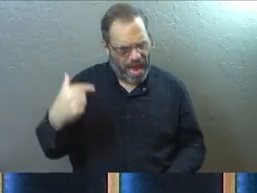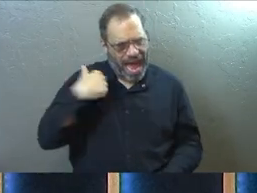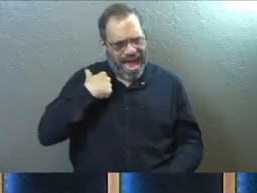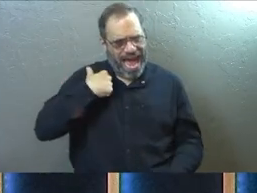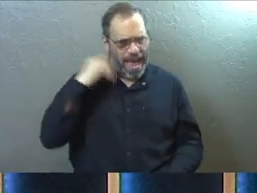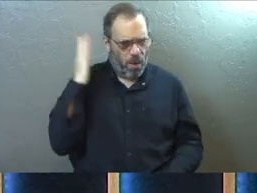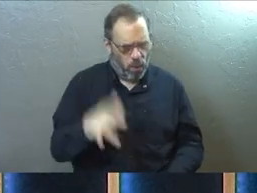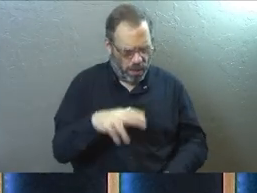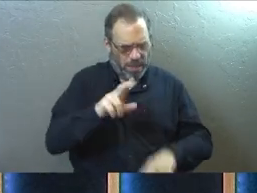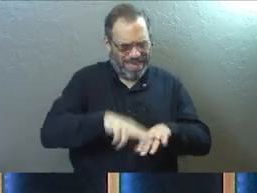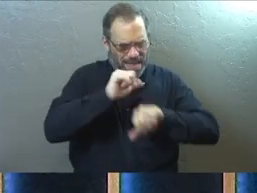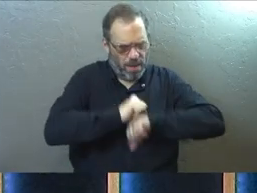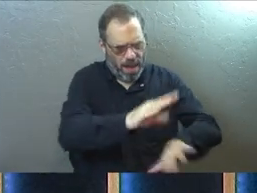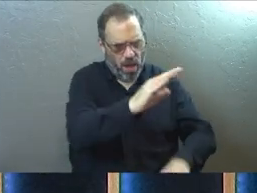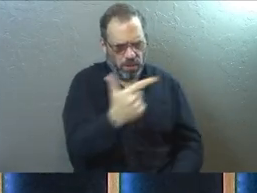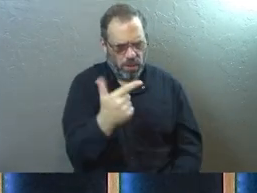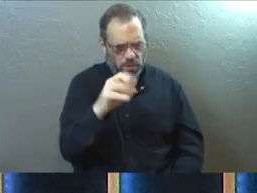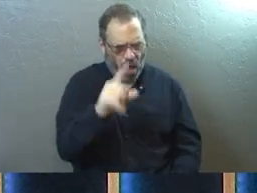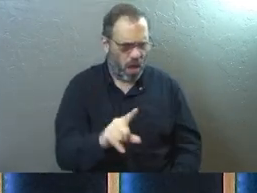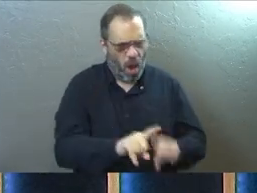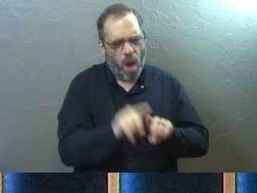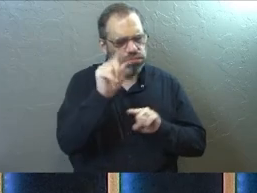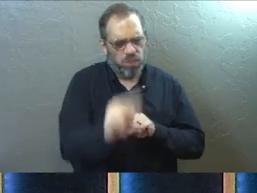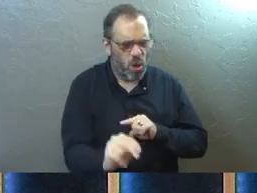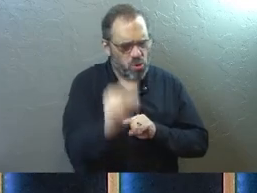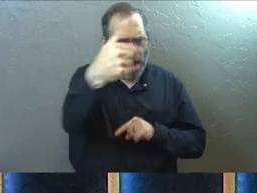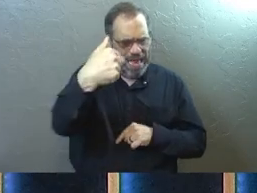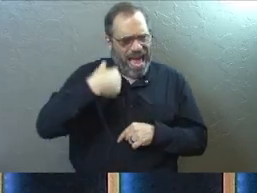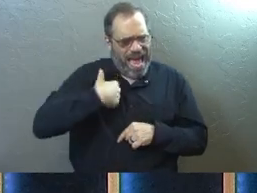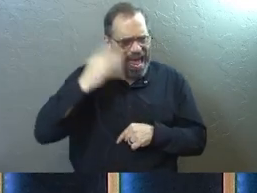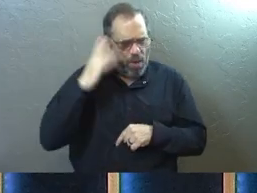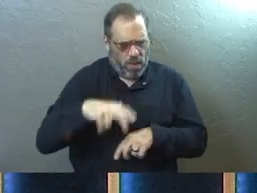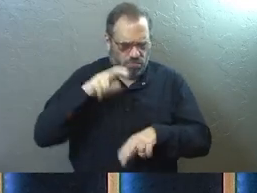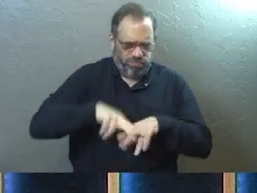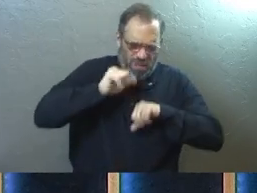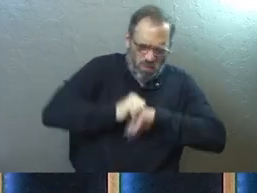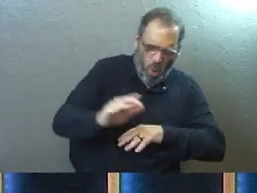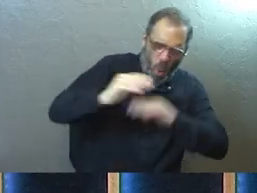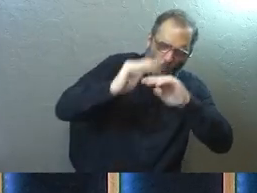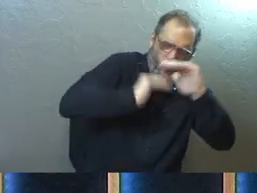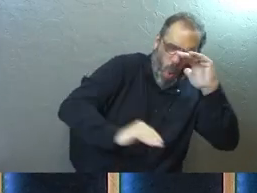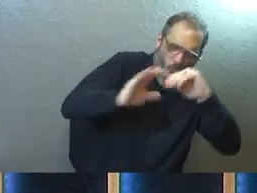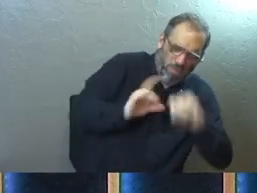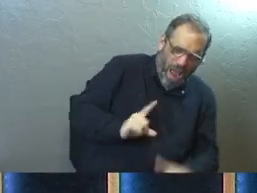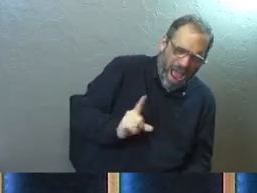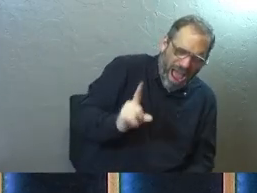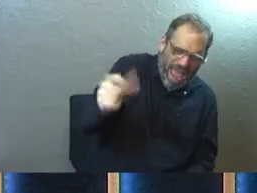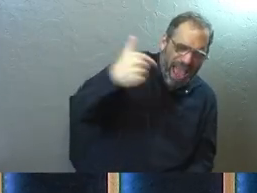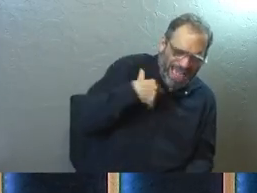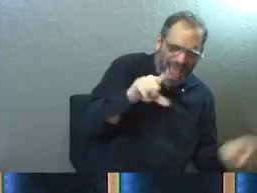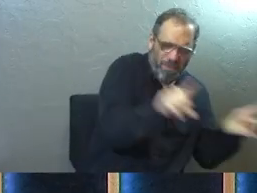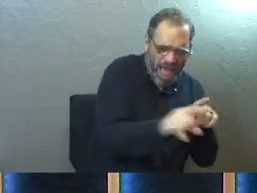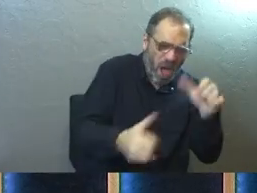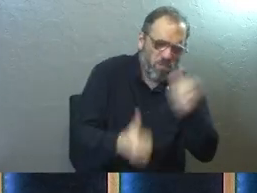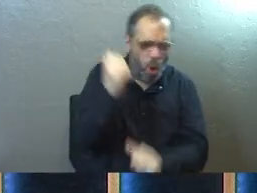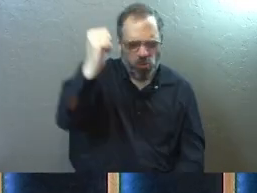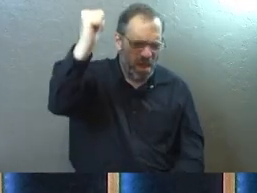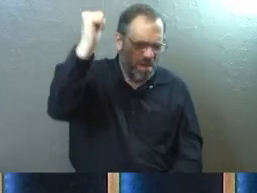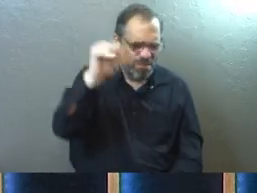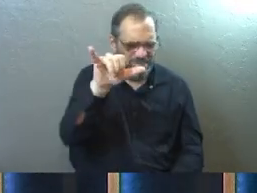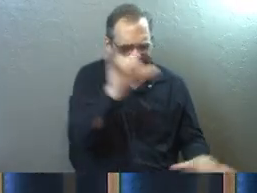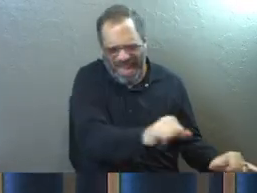I will preside on the mountain of the gods far away in the north. I will climb to the highest heavens and I will be like the most